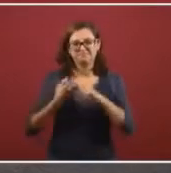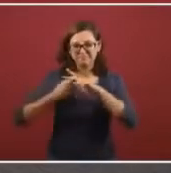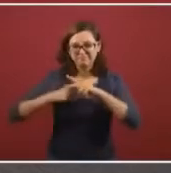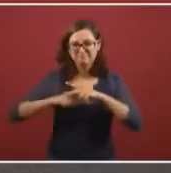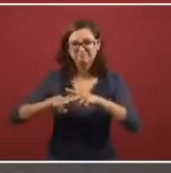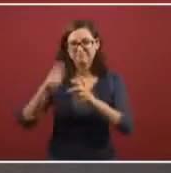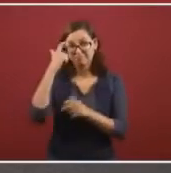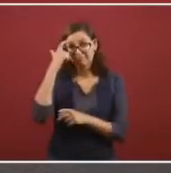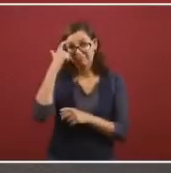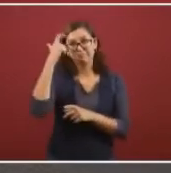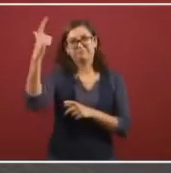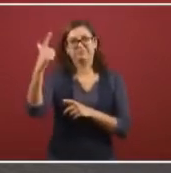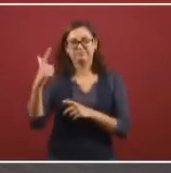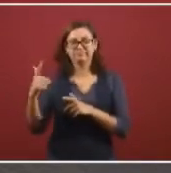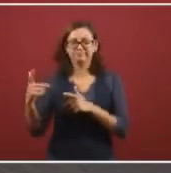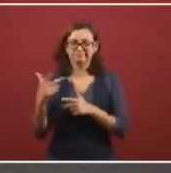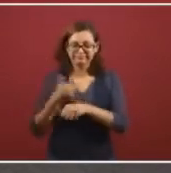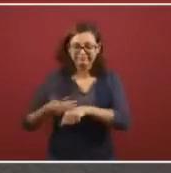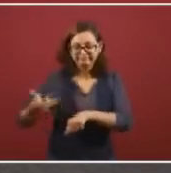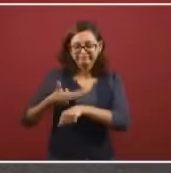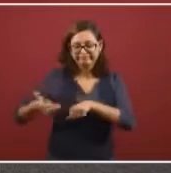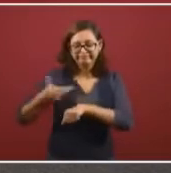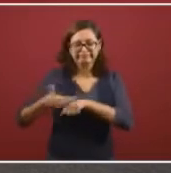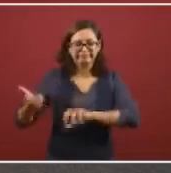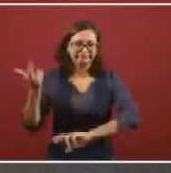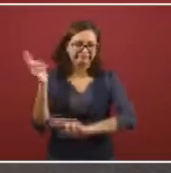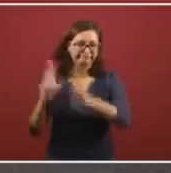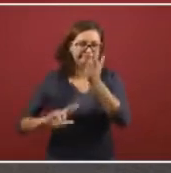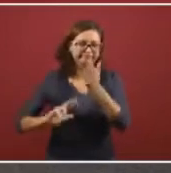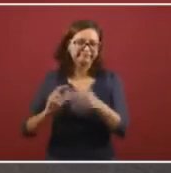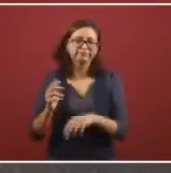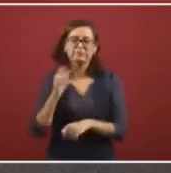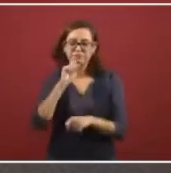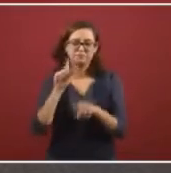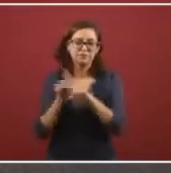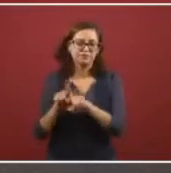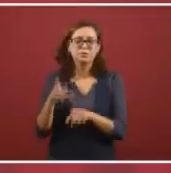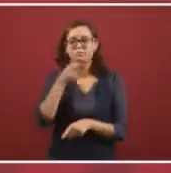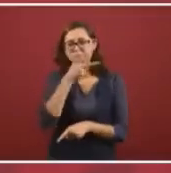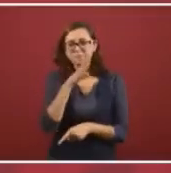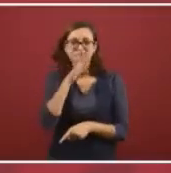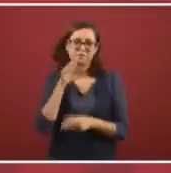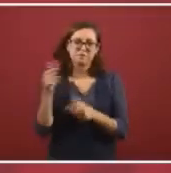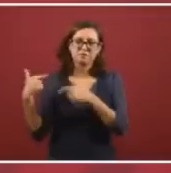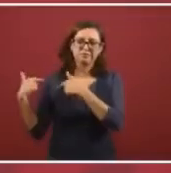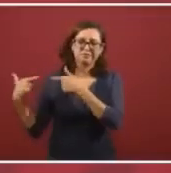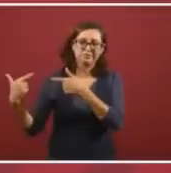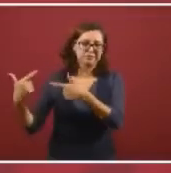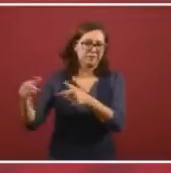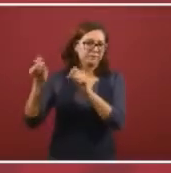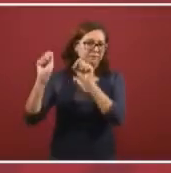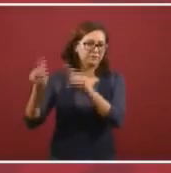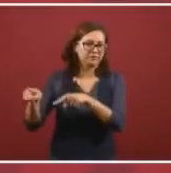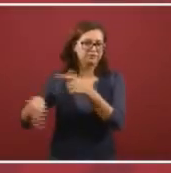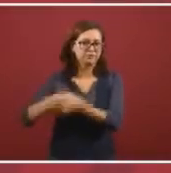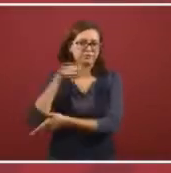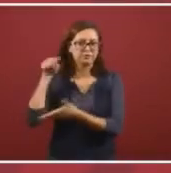the, a lot of the pre, um, the people that were born from the revolutionary movement in that area.